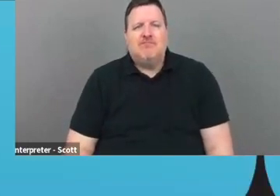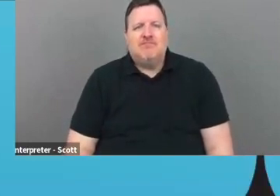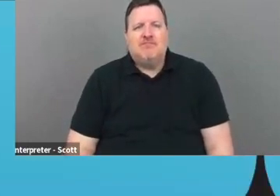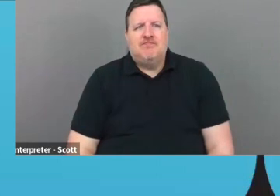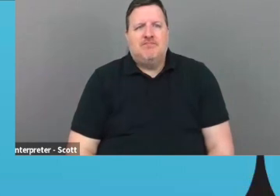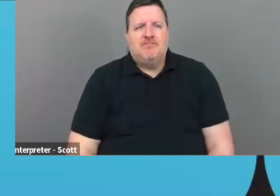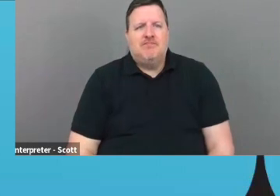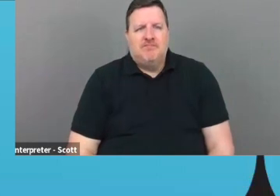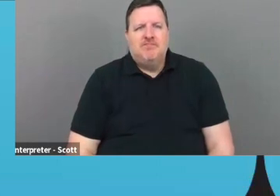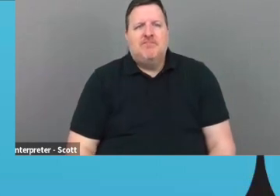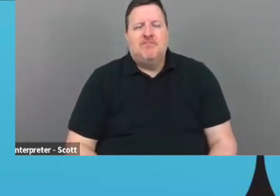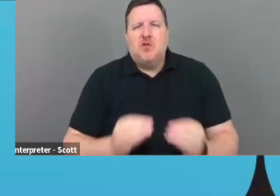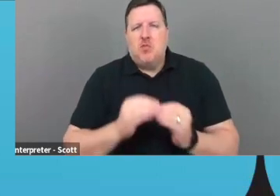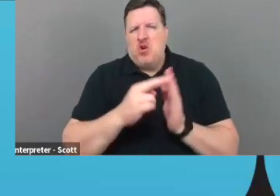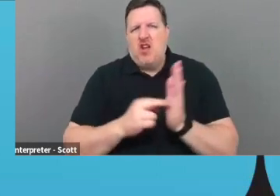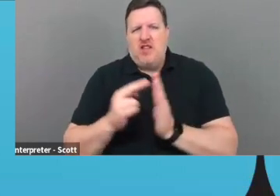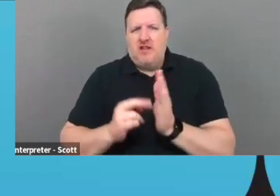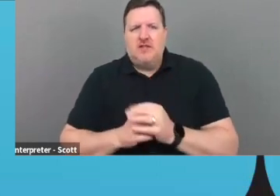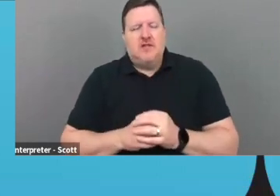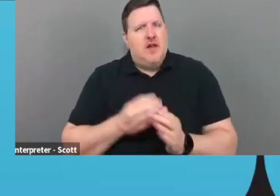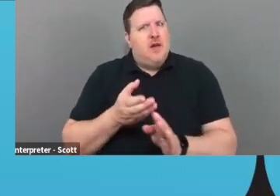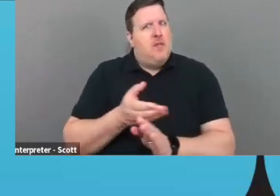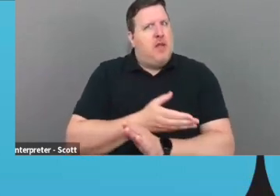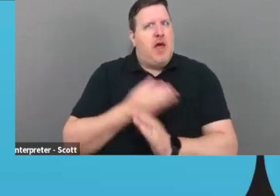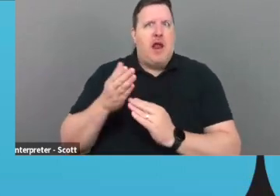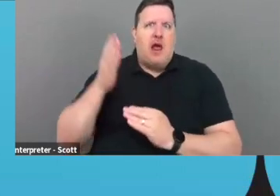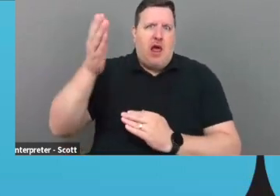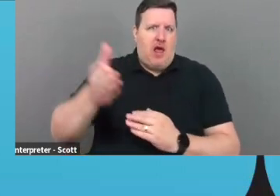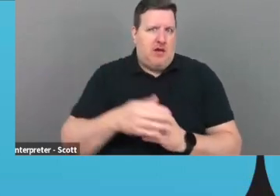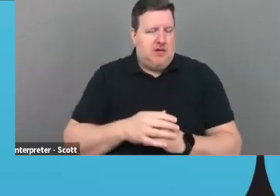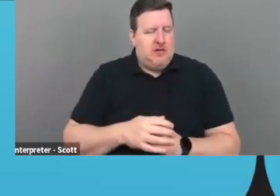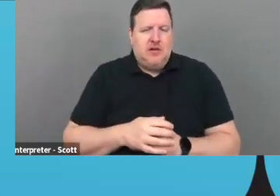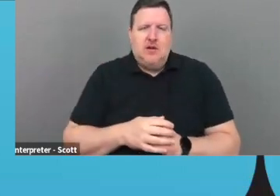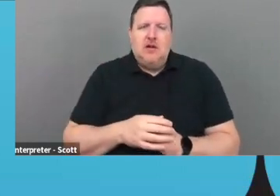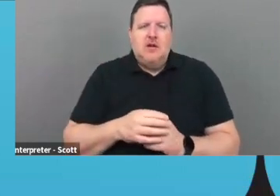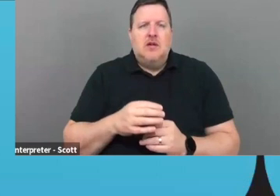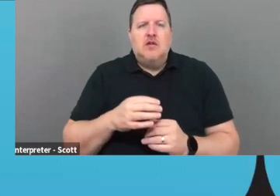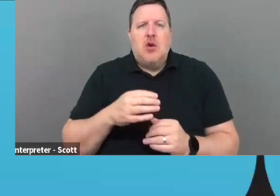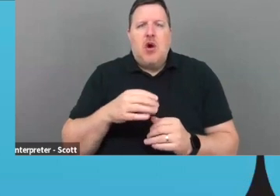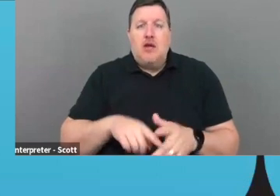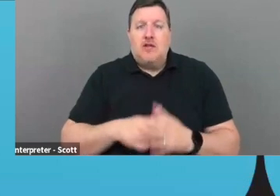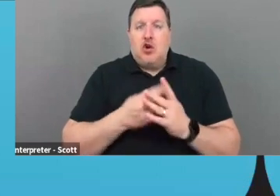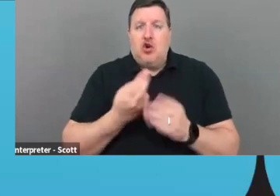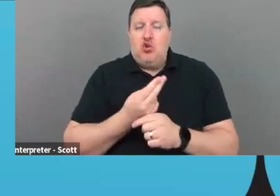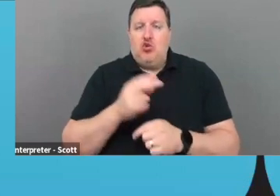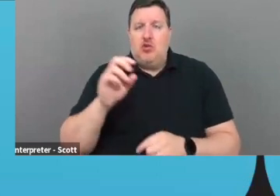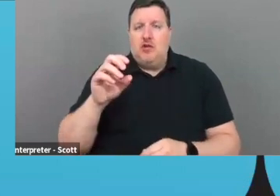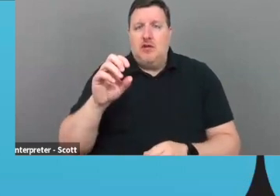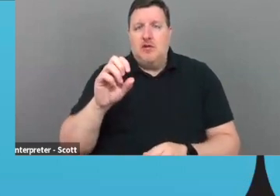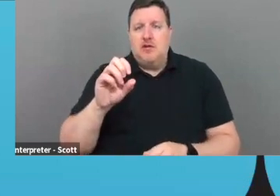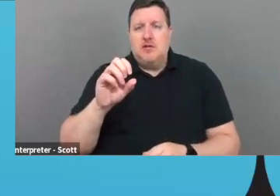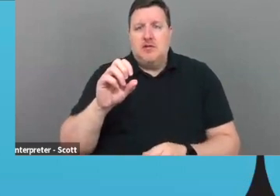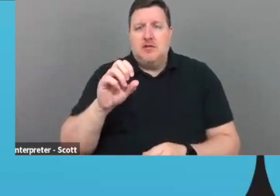More guidelines, plan ahead, plan ahead, plan ahead. I I've started using a sauna, uh, to track